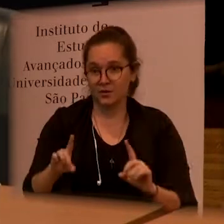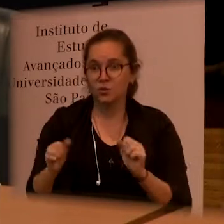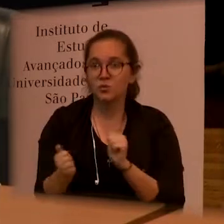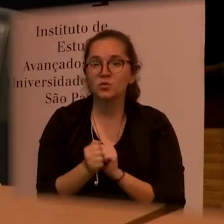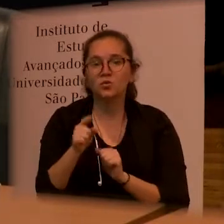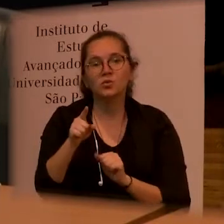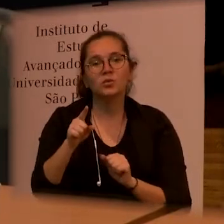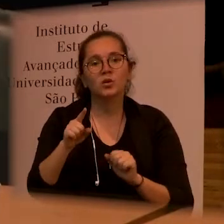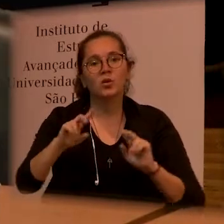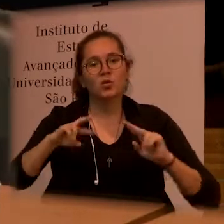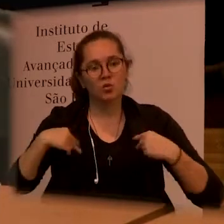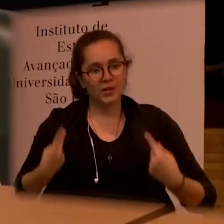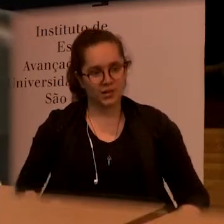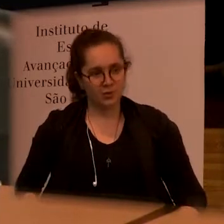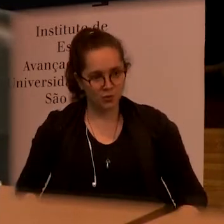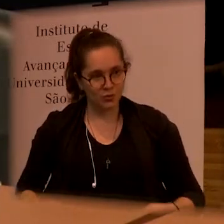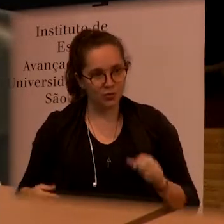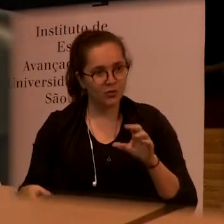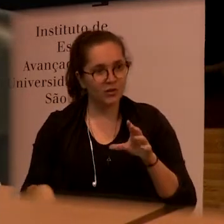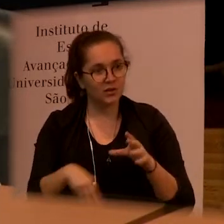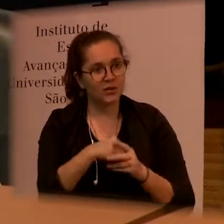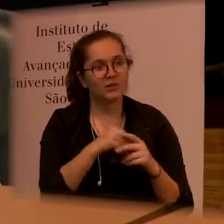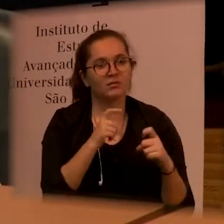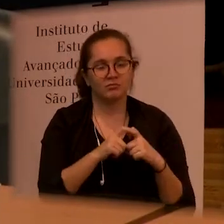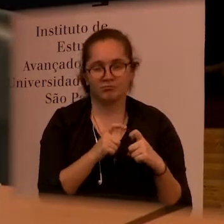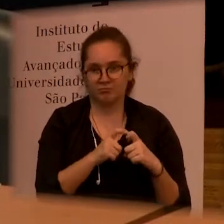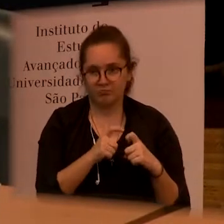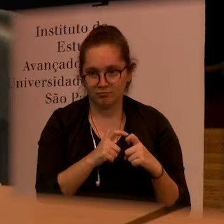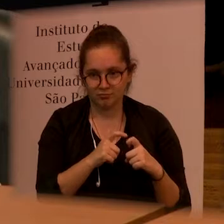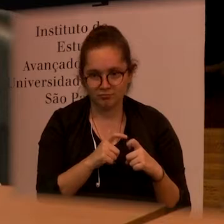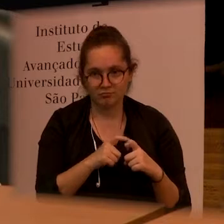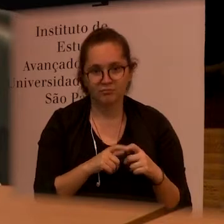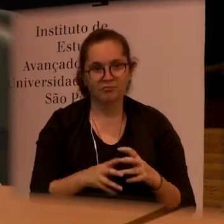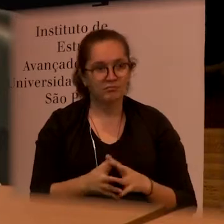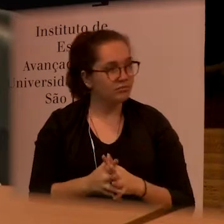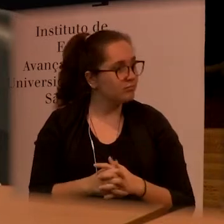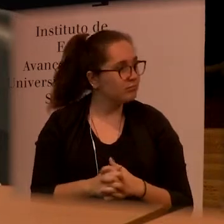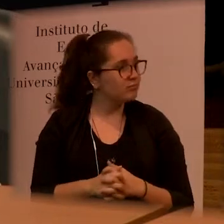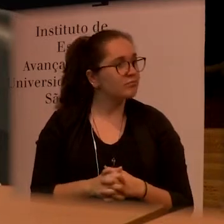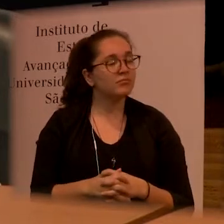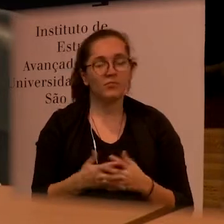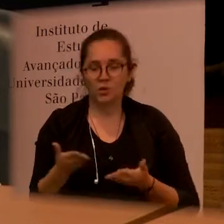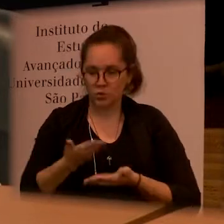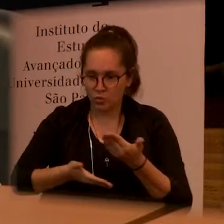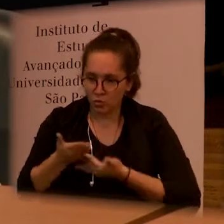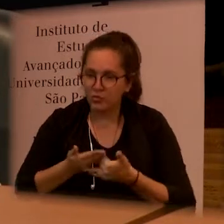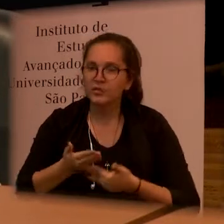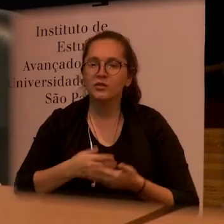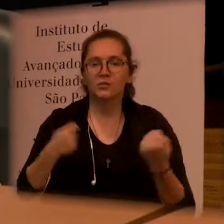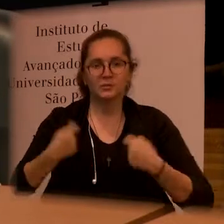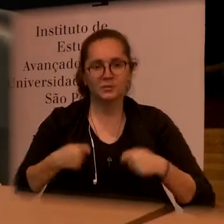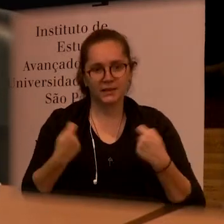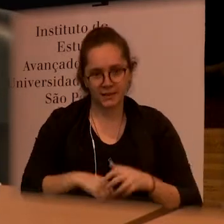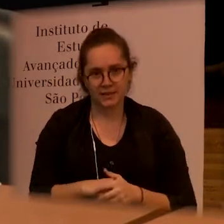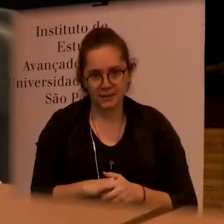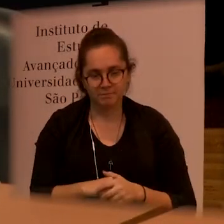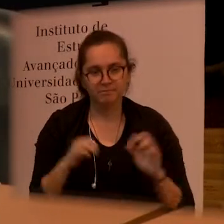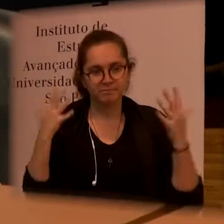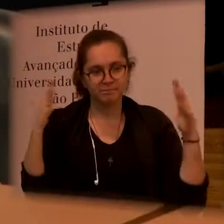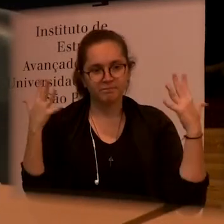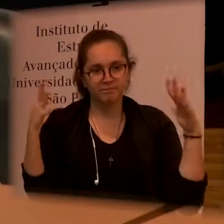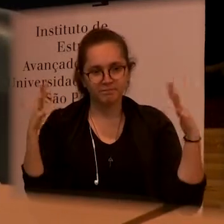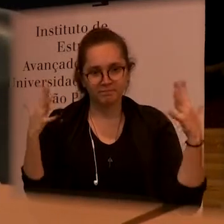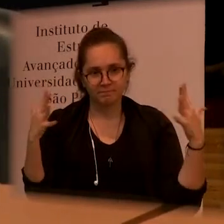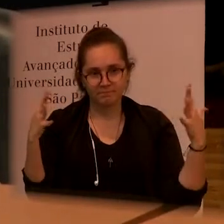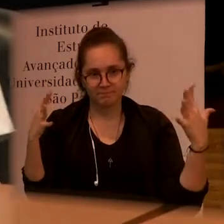discipline of humanism in medical school and to live with this I think this would be